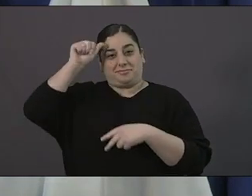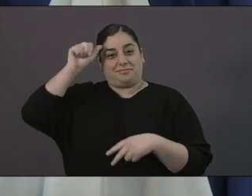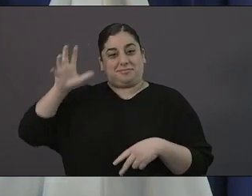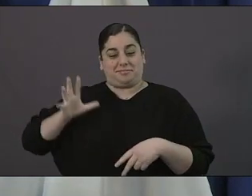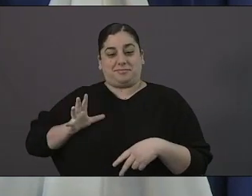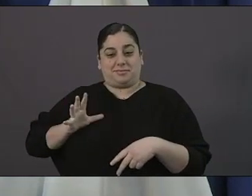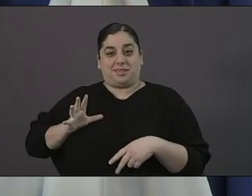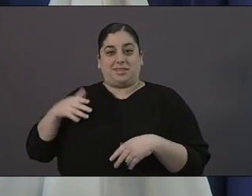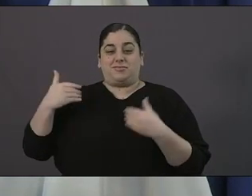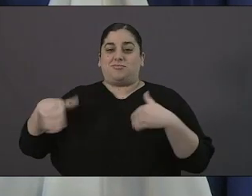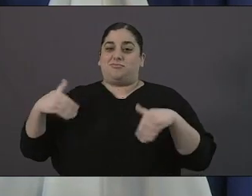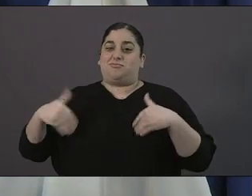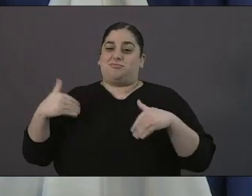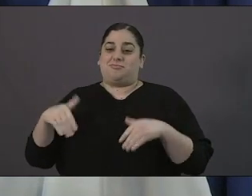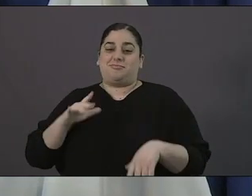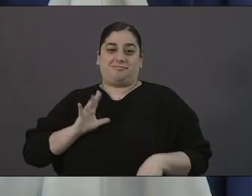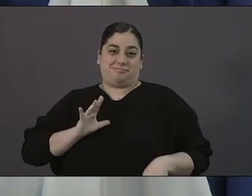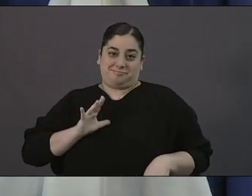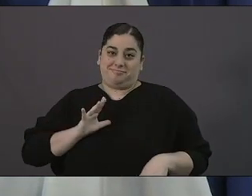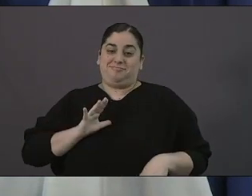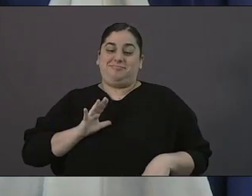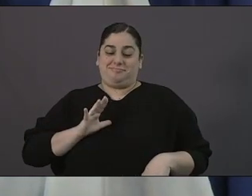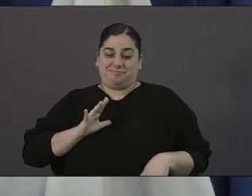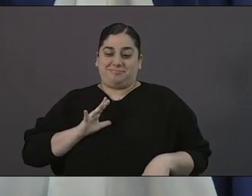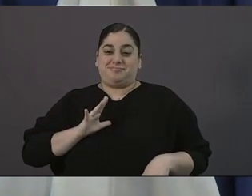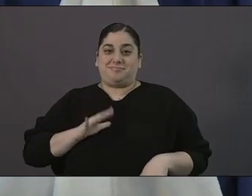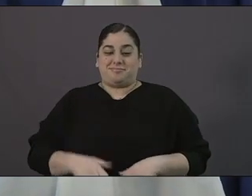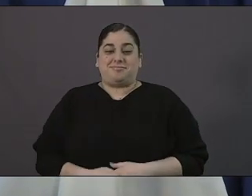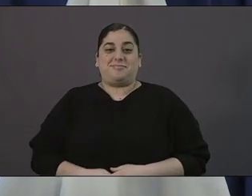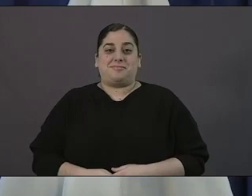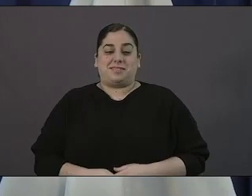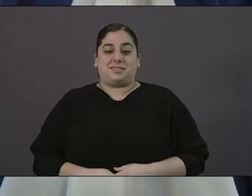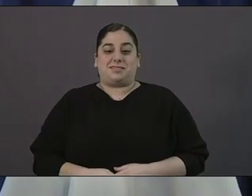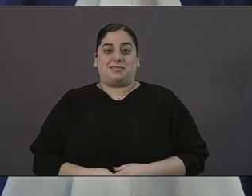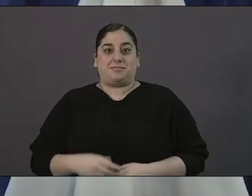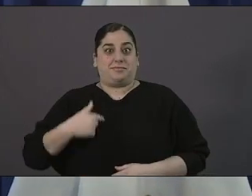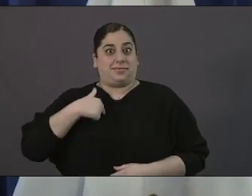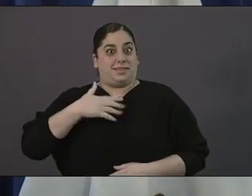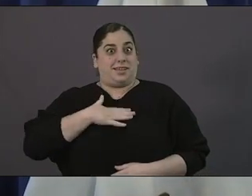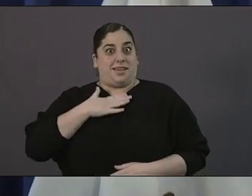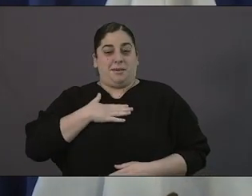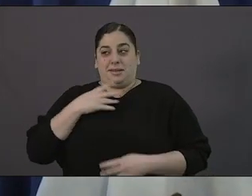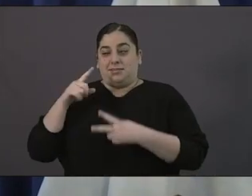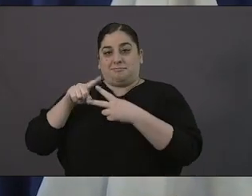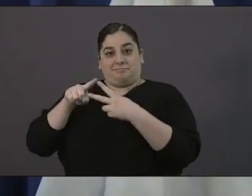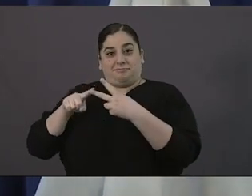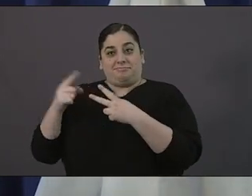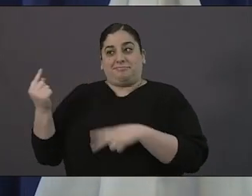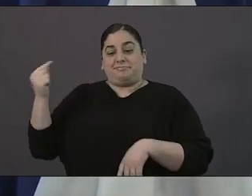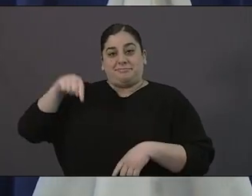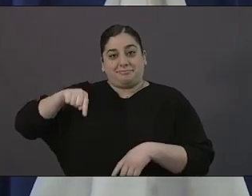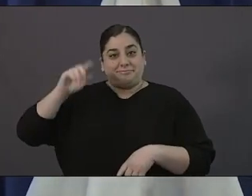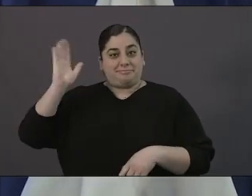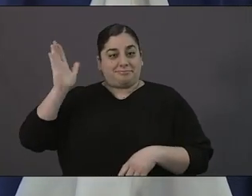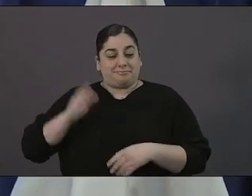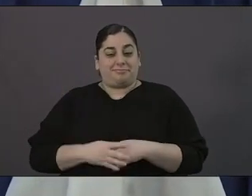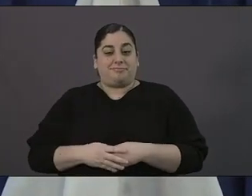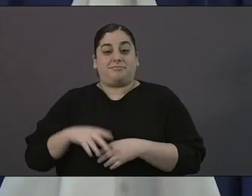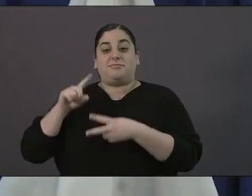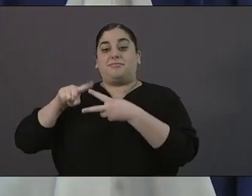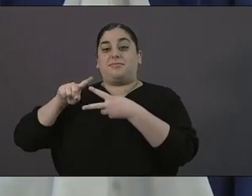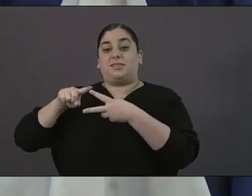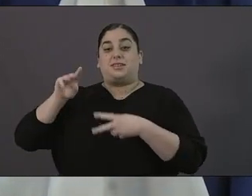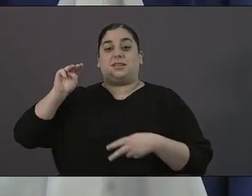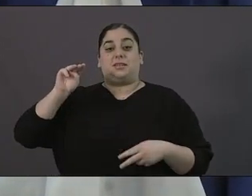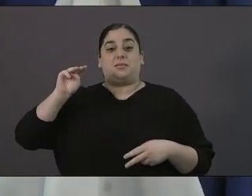introduction to San Diegans but I will introduce them in a second anyway I'm glad they're here it's Bob McElroy who is president and CEO of the